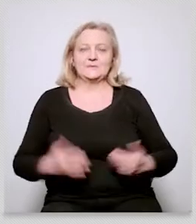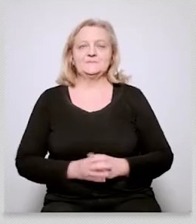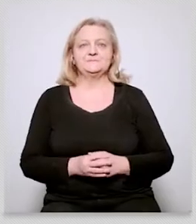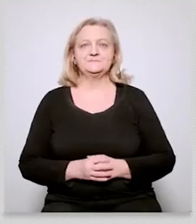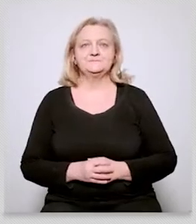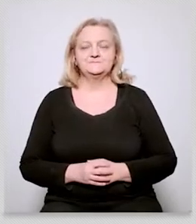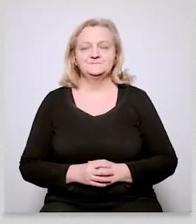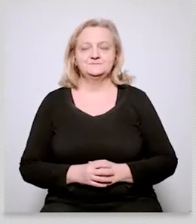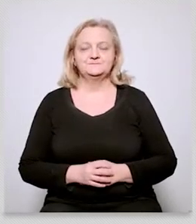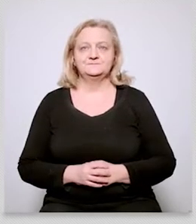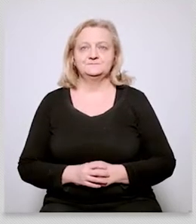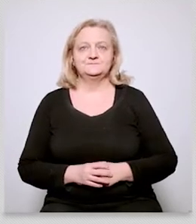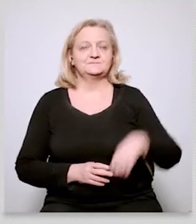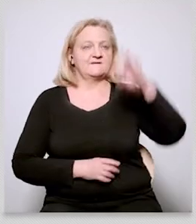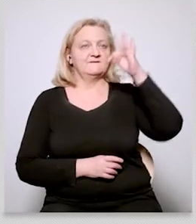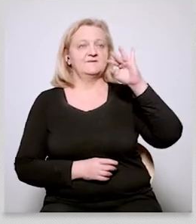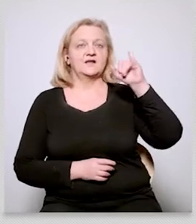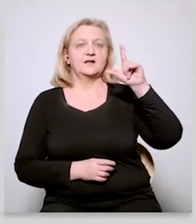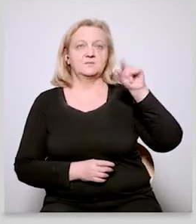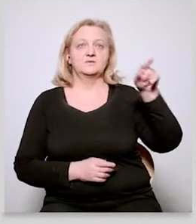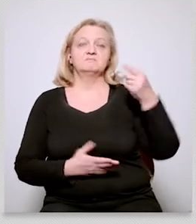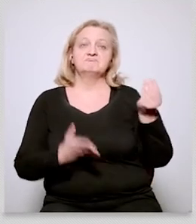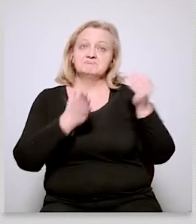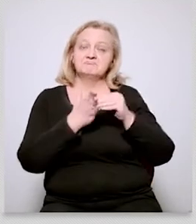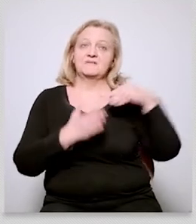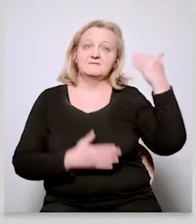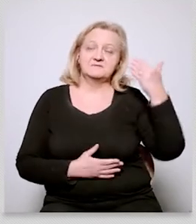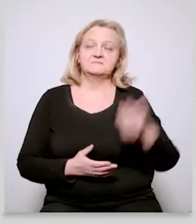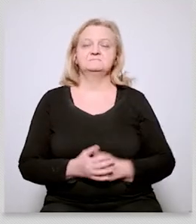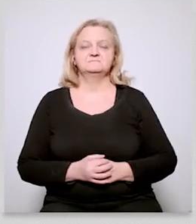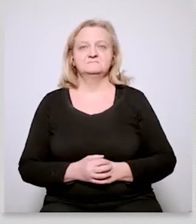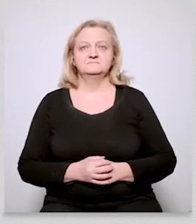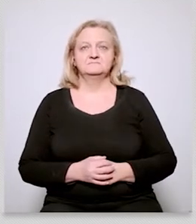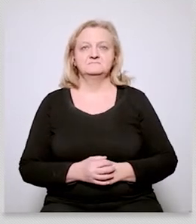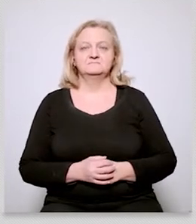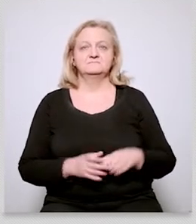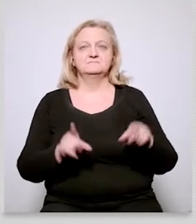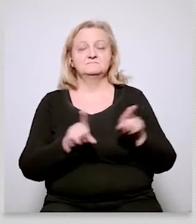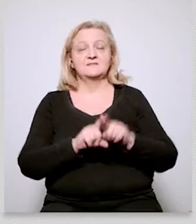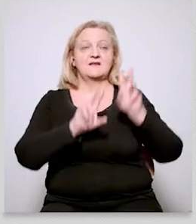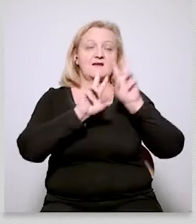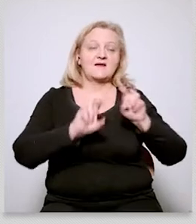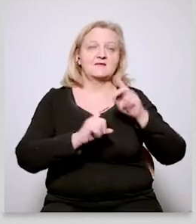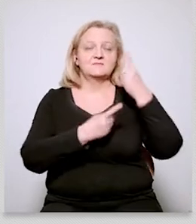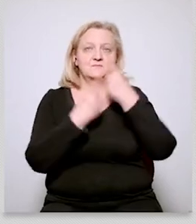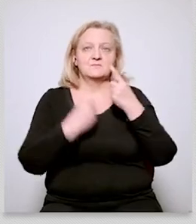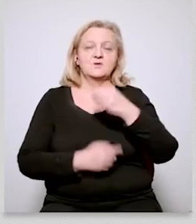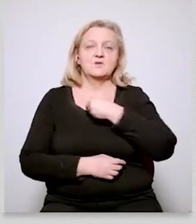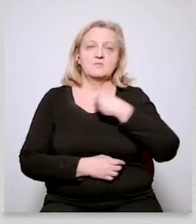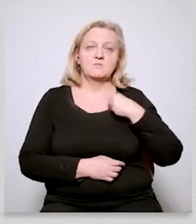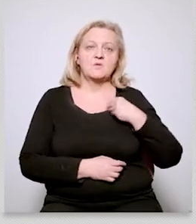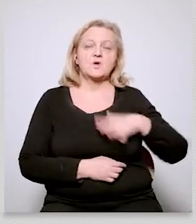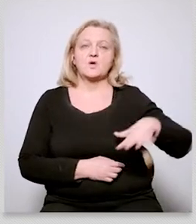for your analysis of uh polish public opinions views on on the climate transformation in poland